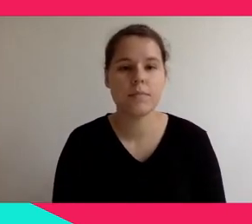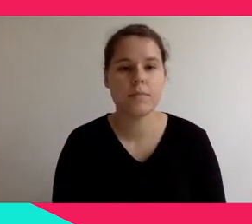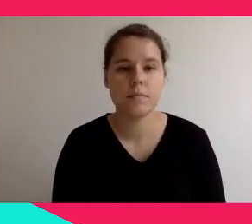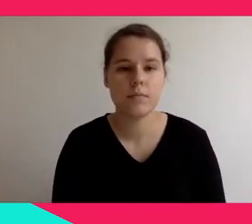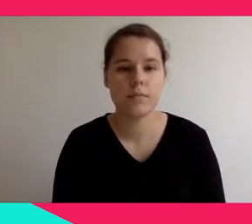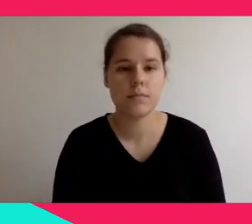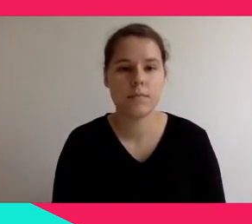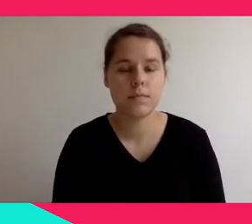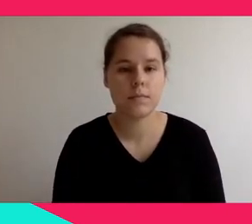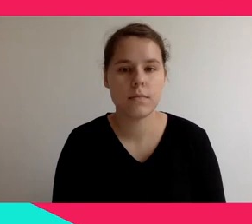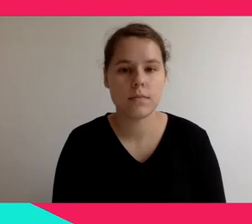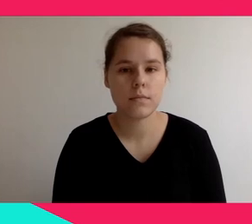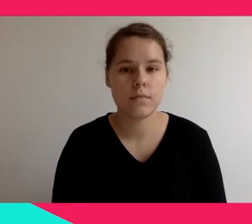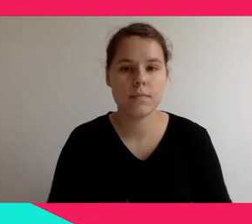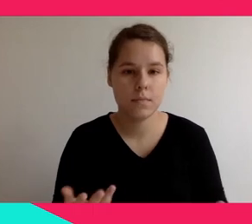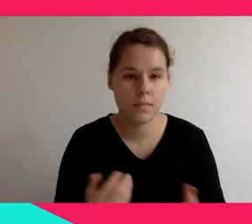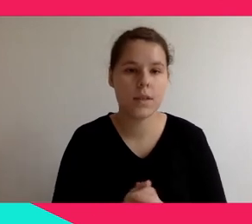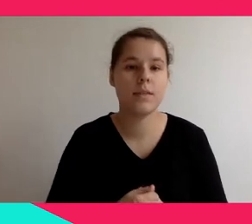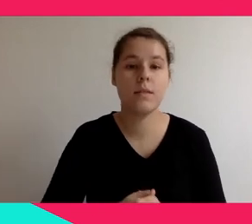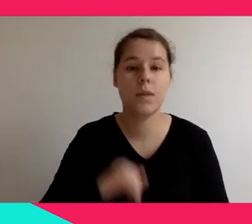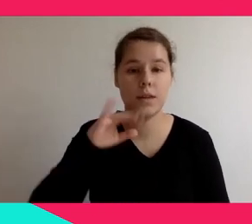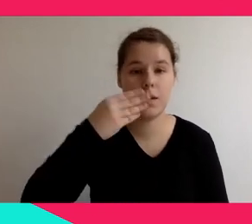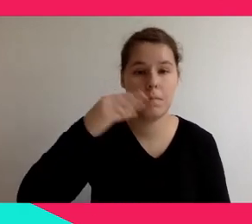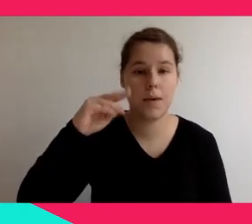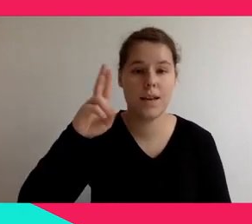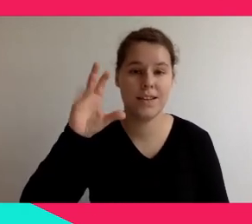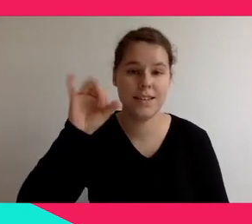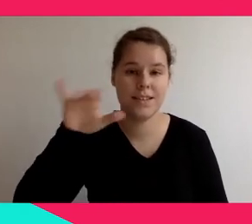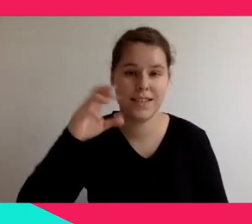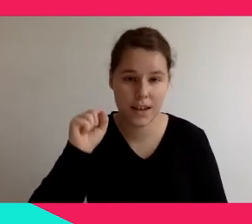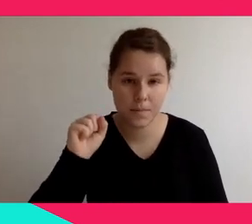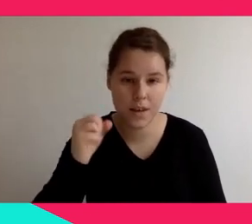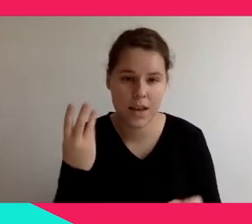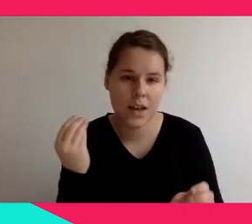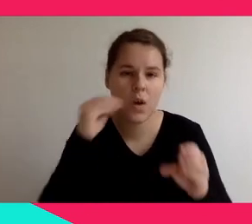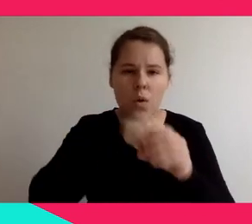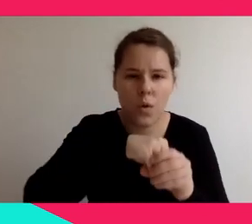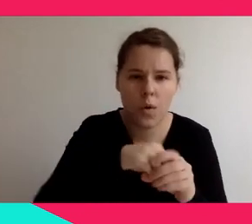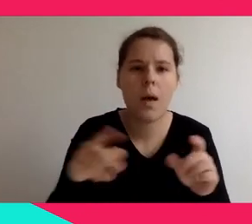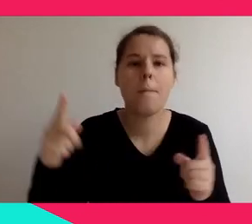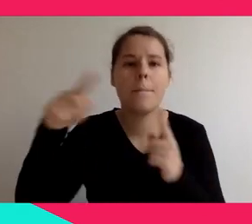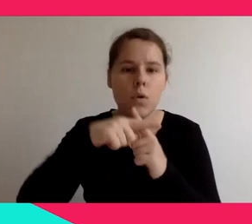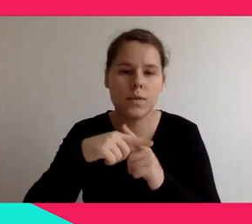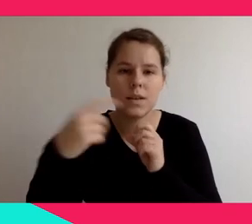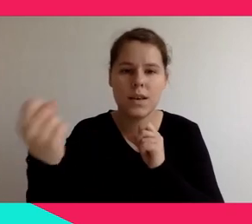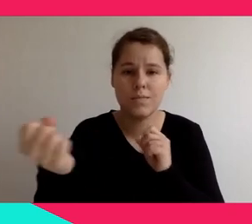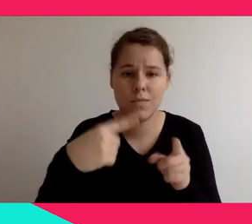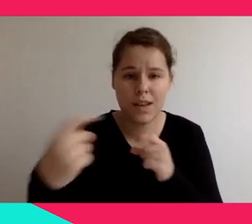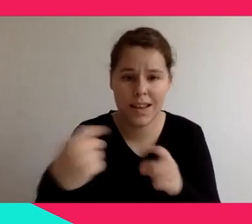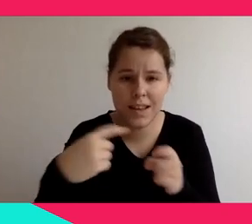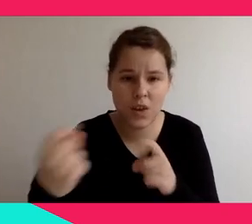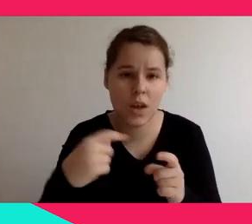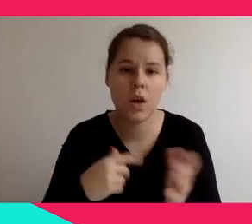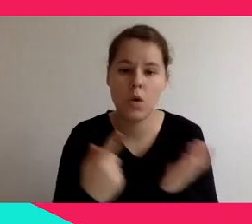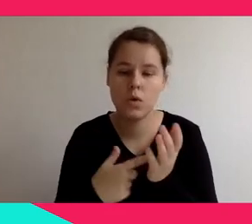immersion and interactions are very the two main things and with virtual reality and also augmented reality and